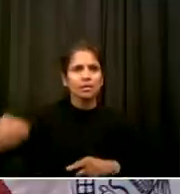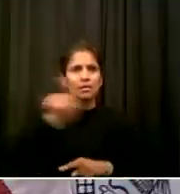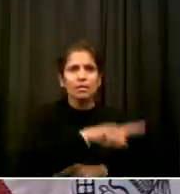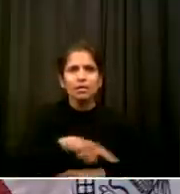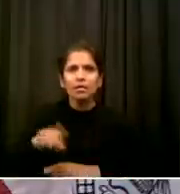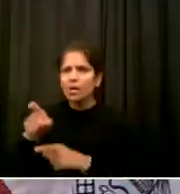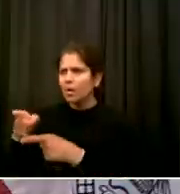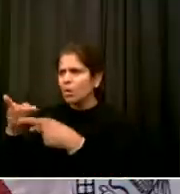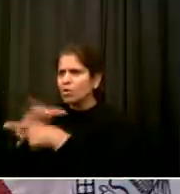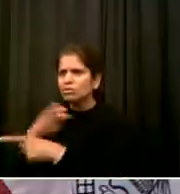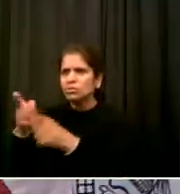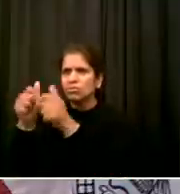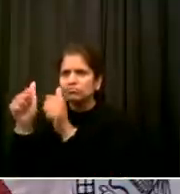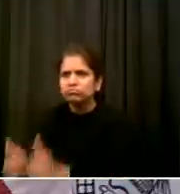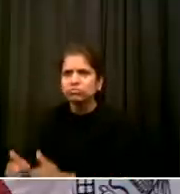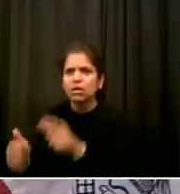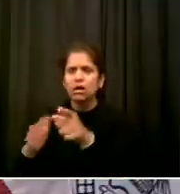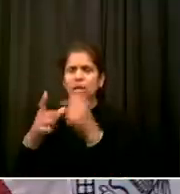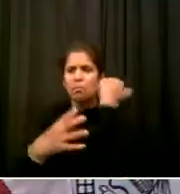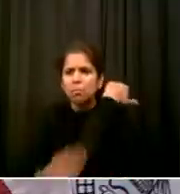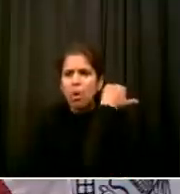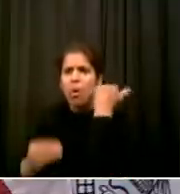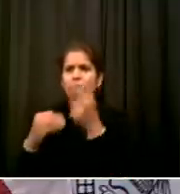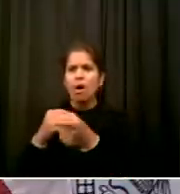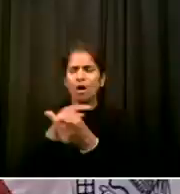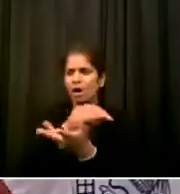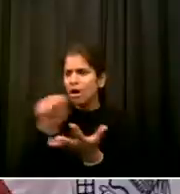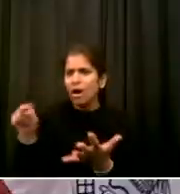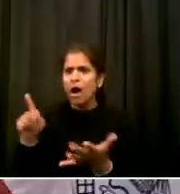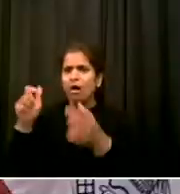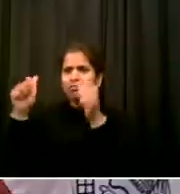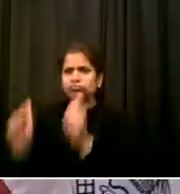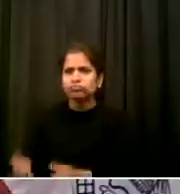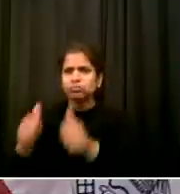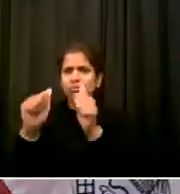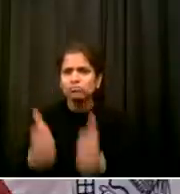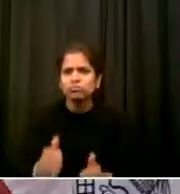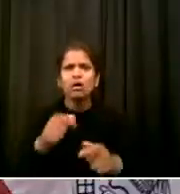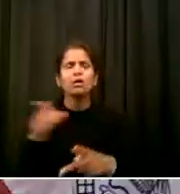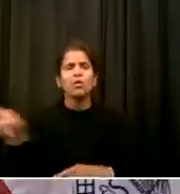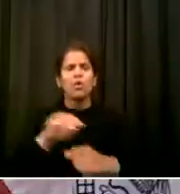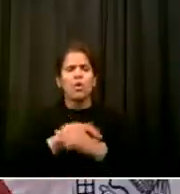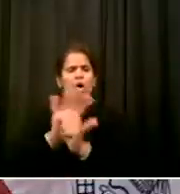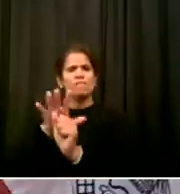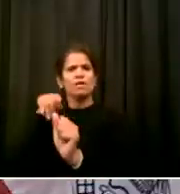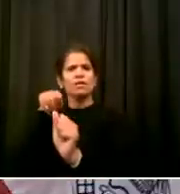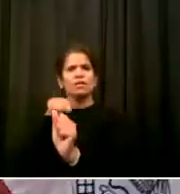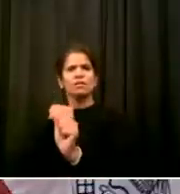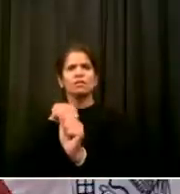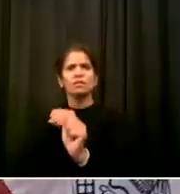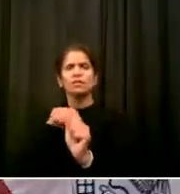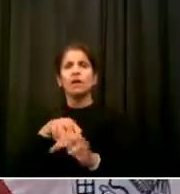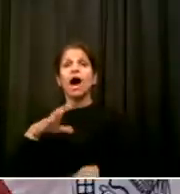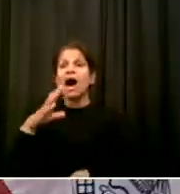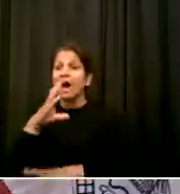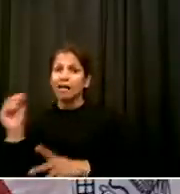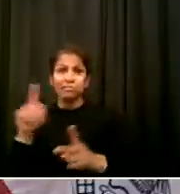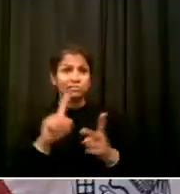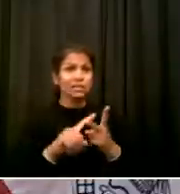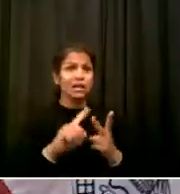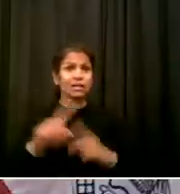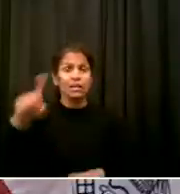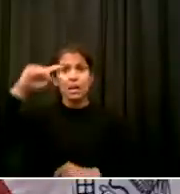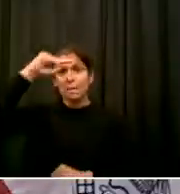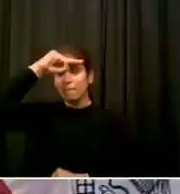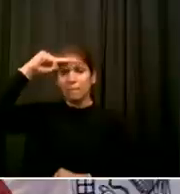that could only be compared to what our forbearers experienced in the 1930s when so many of the great changes occurred in